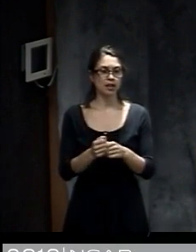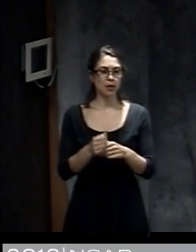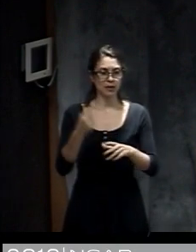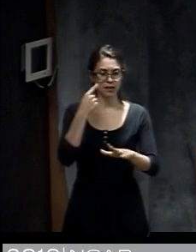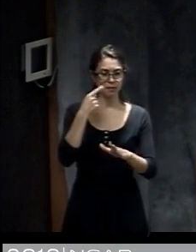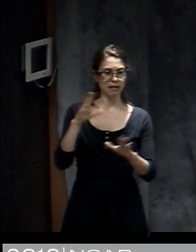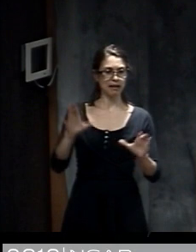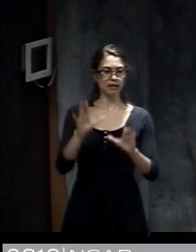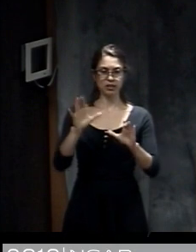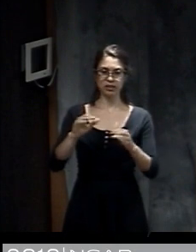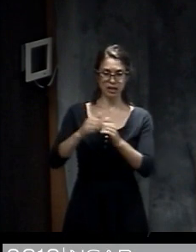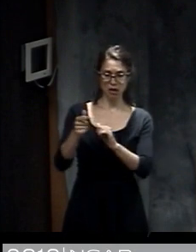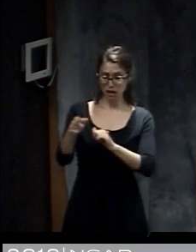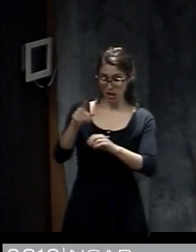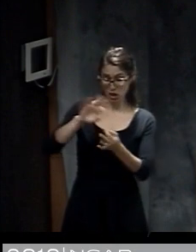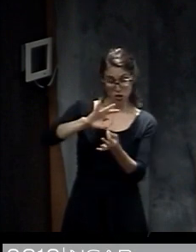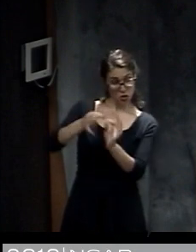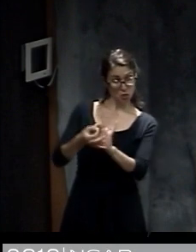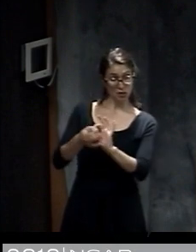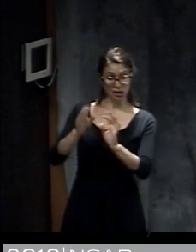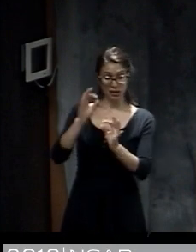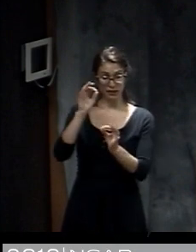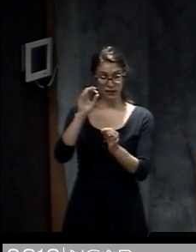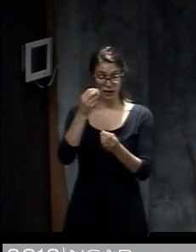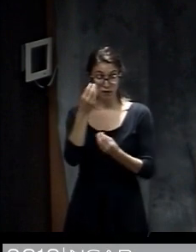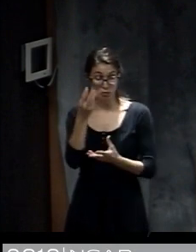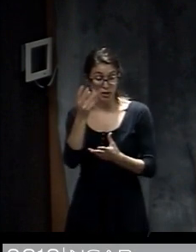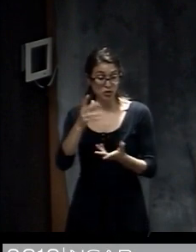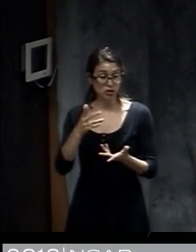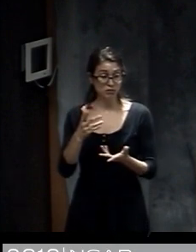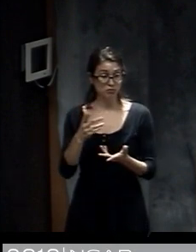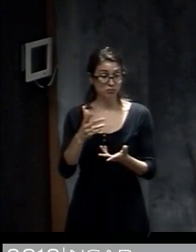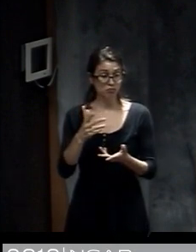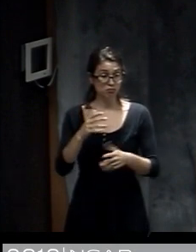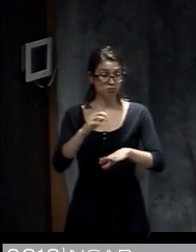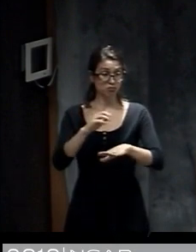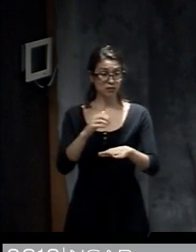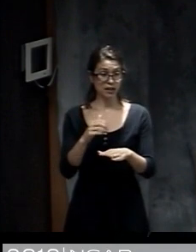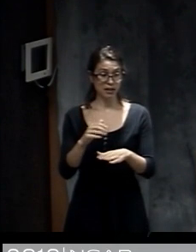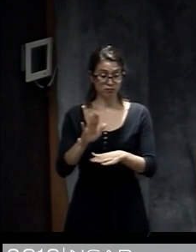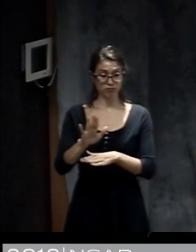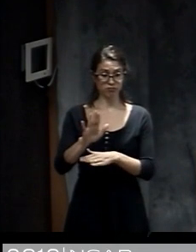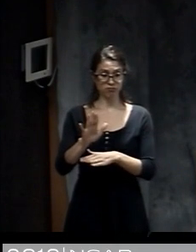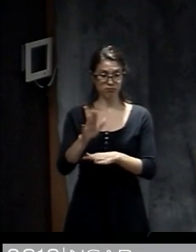and how they interpret the information and use that to inform the creation and communication of information.